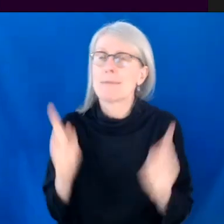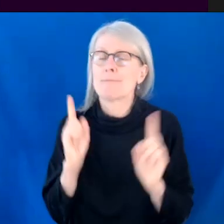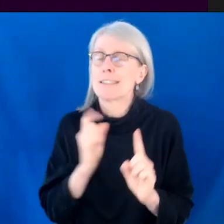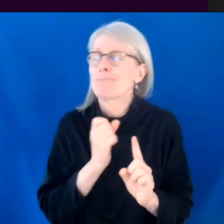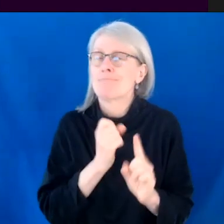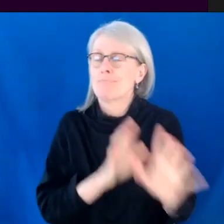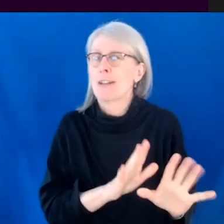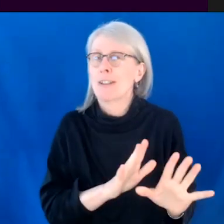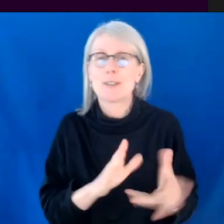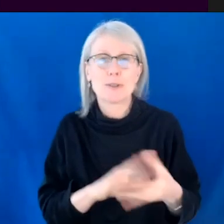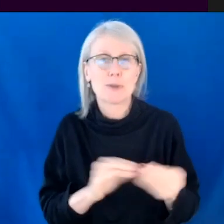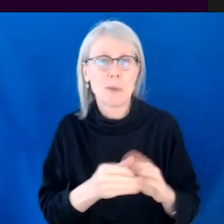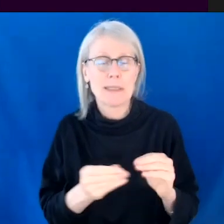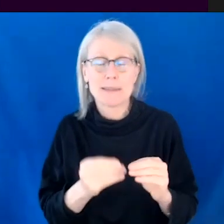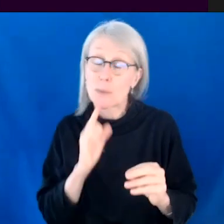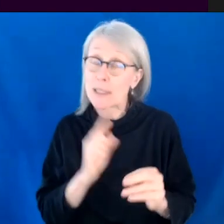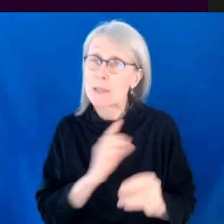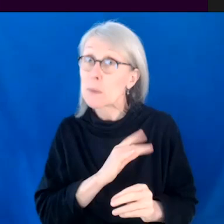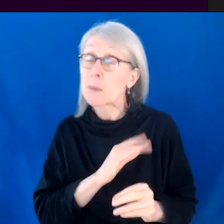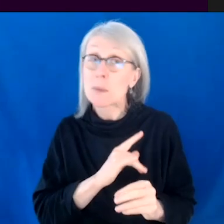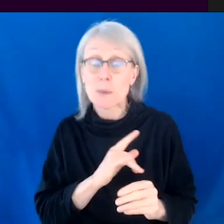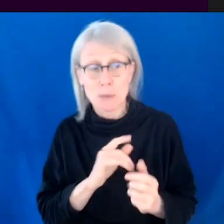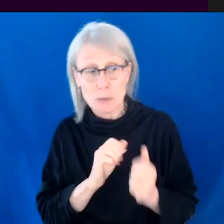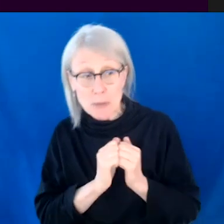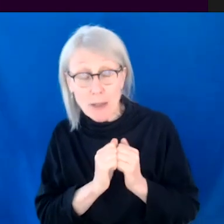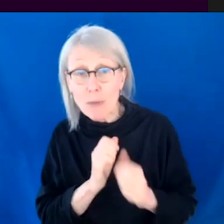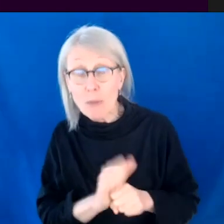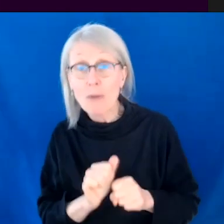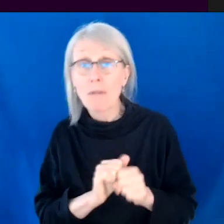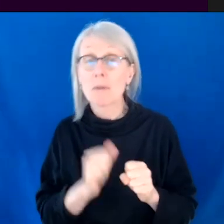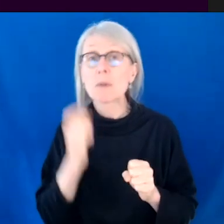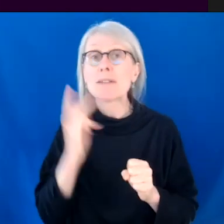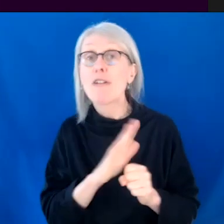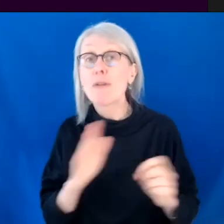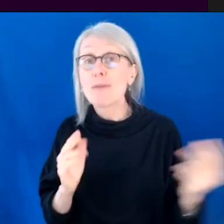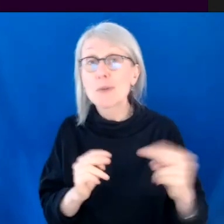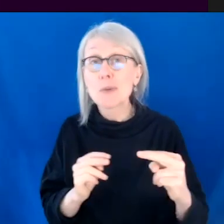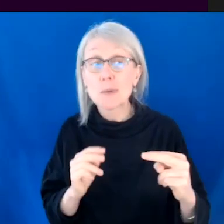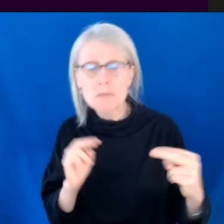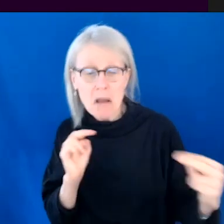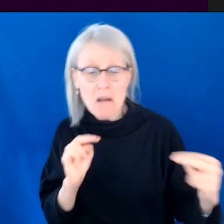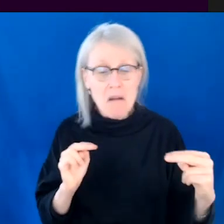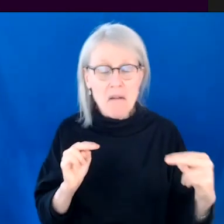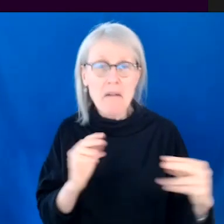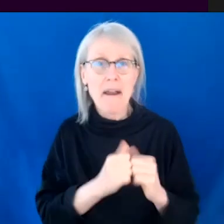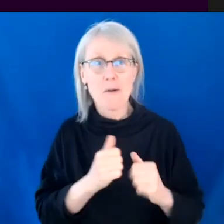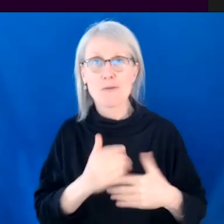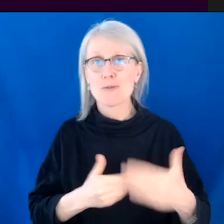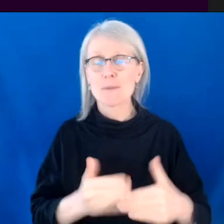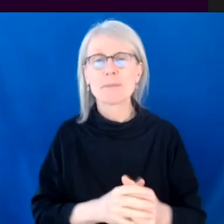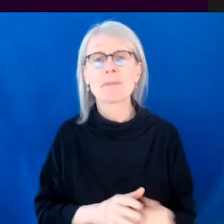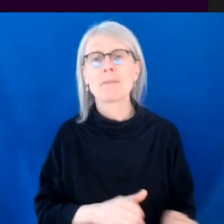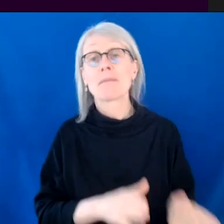be really exciting to work with someone and see how, where she starts from and how she gets there. Um, I was recently